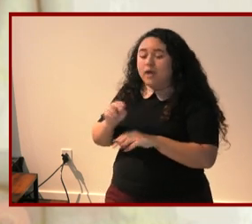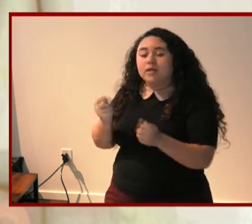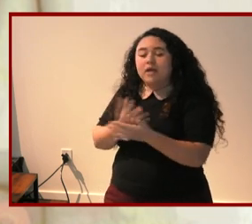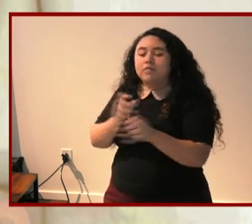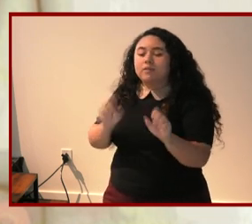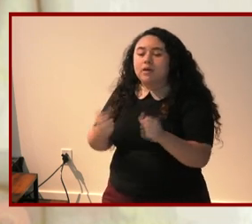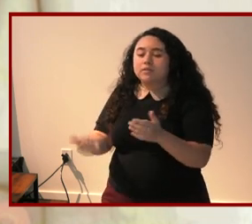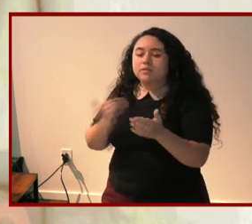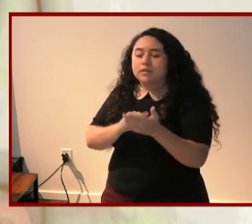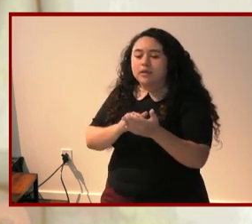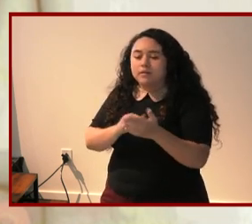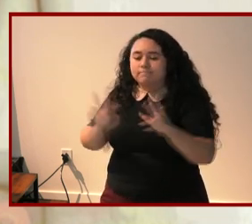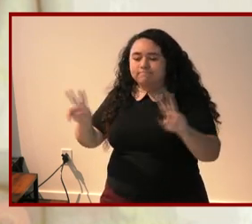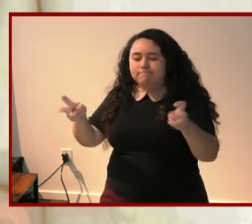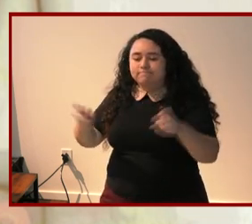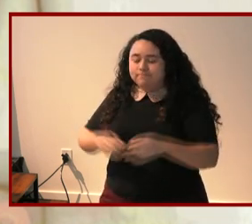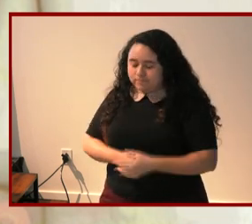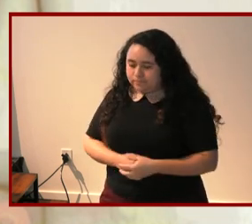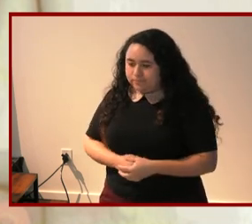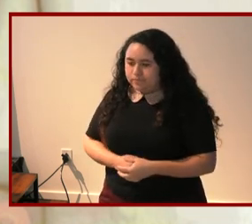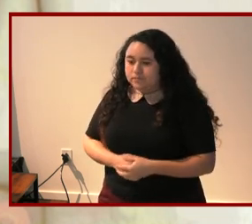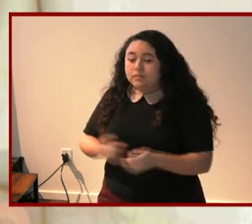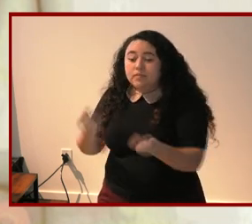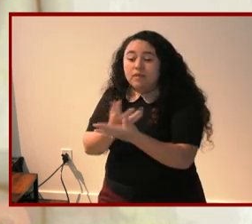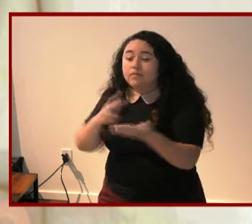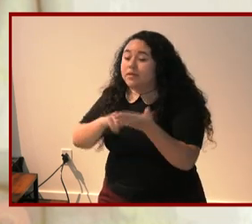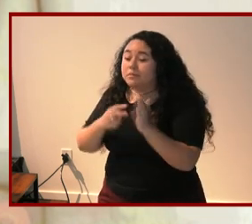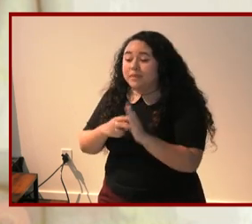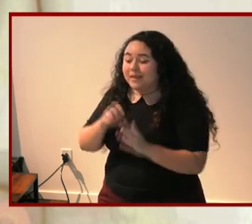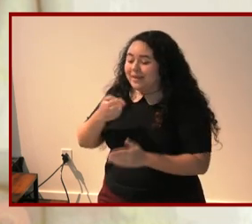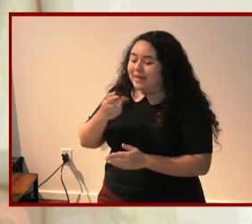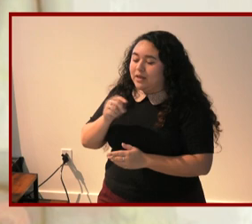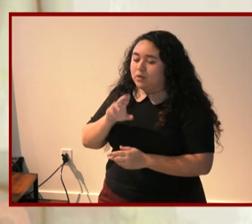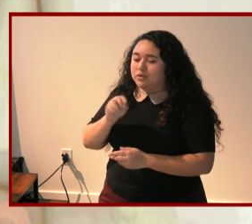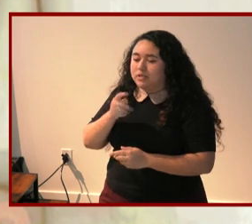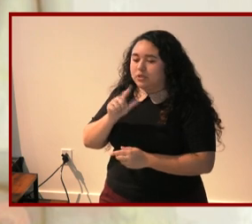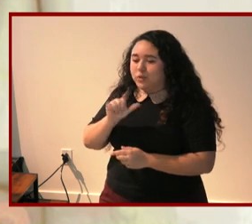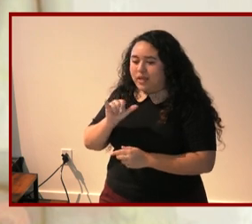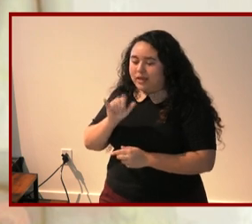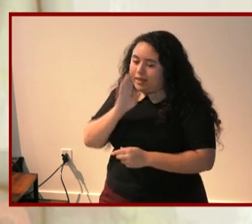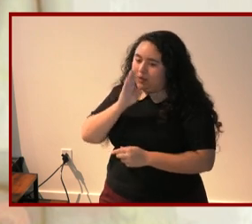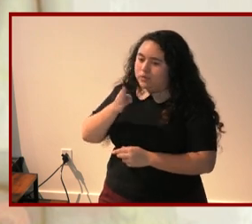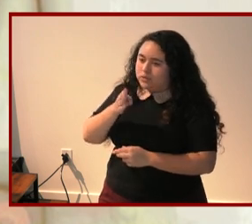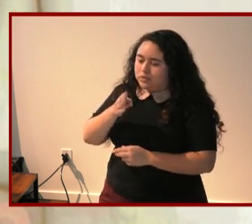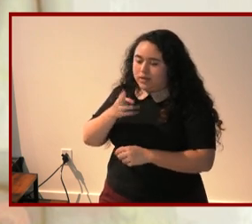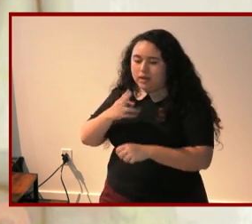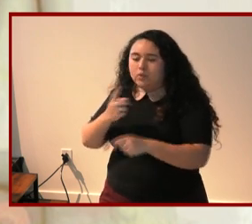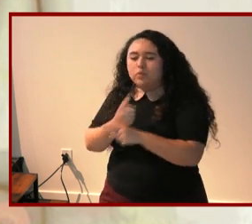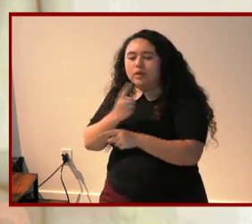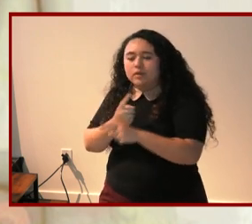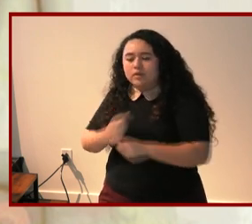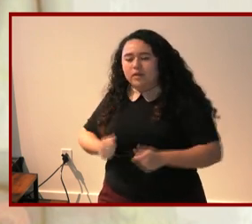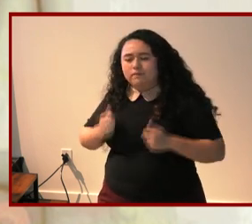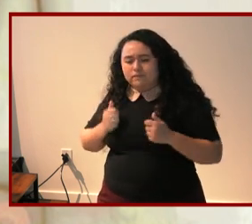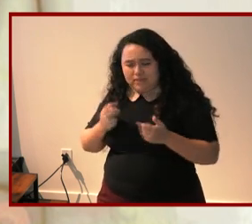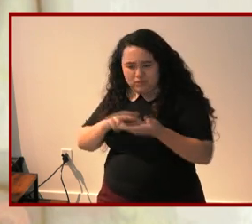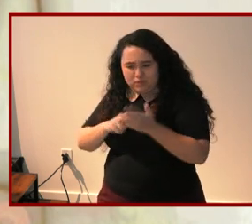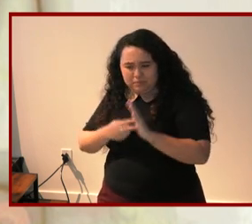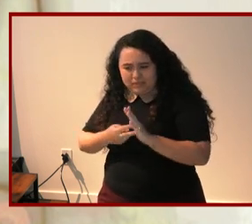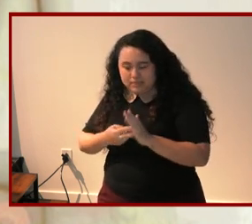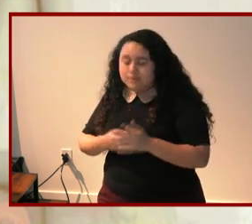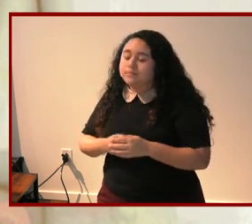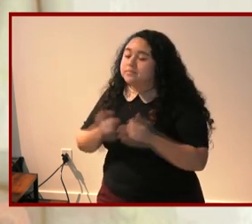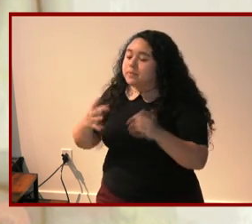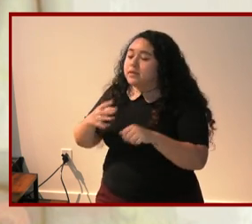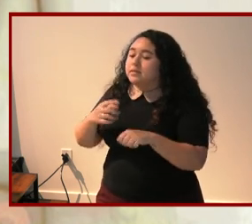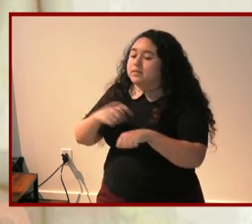end quote by everything he means heterosexuality and an ordinary life many times the